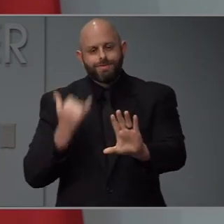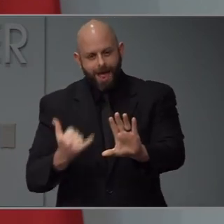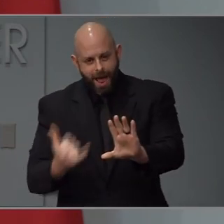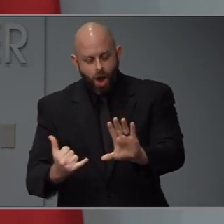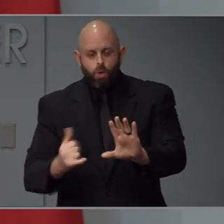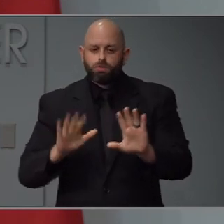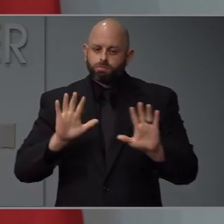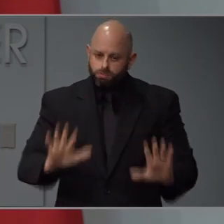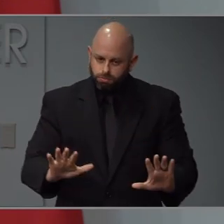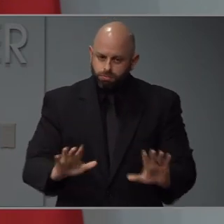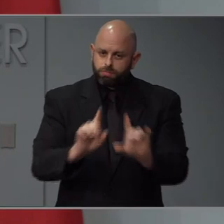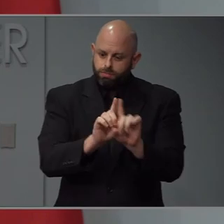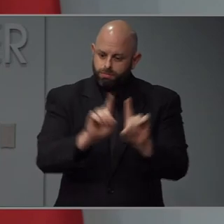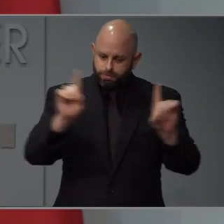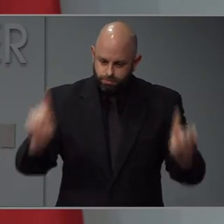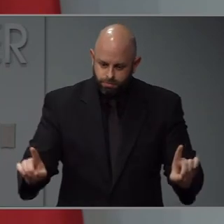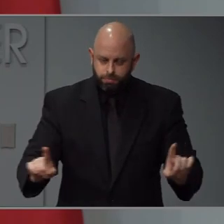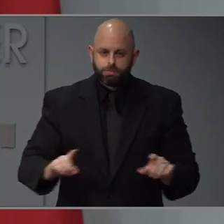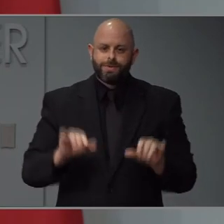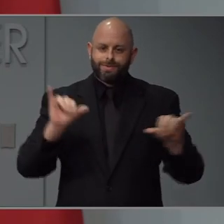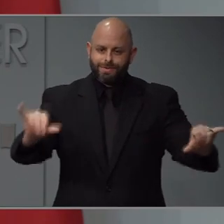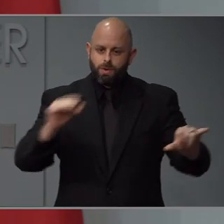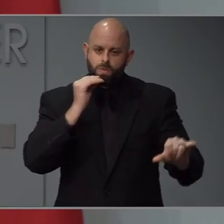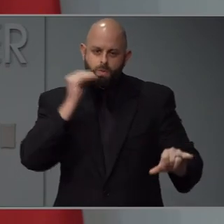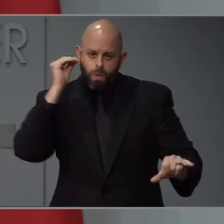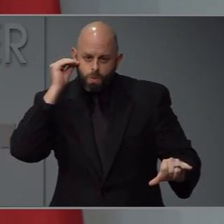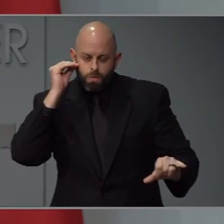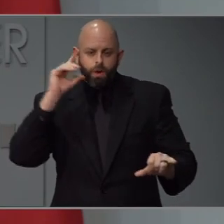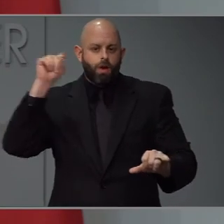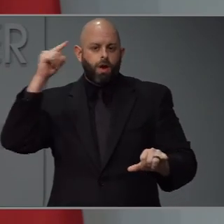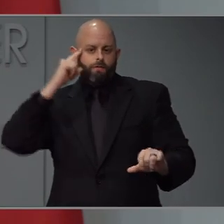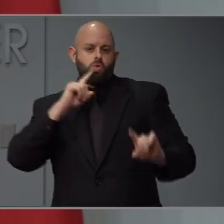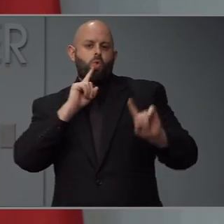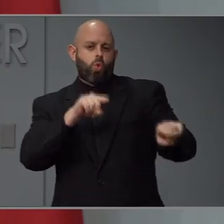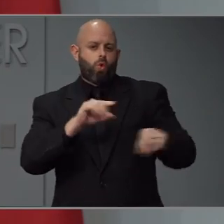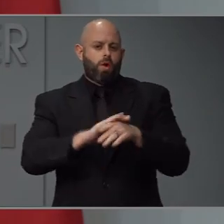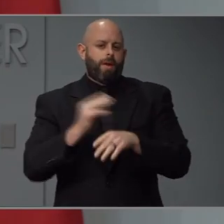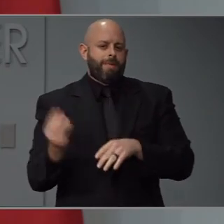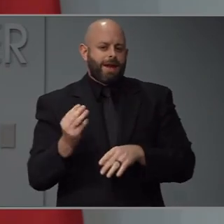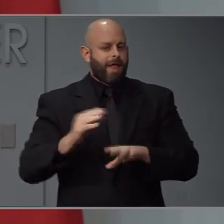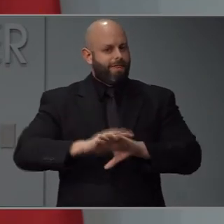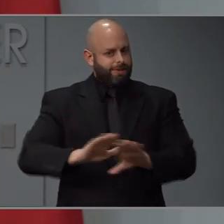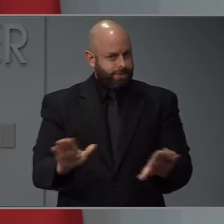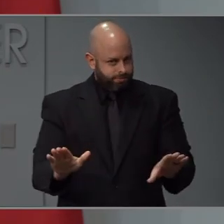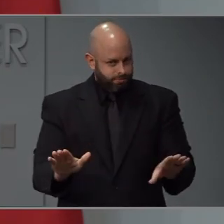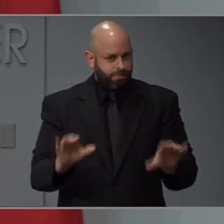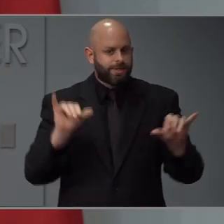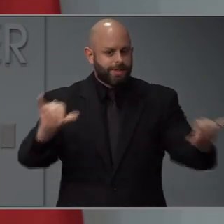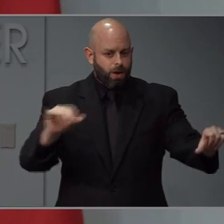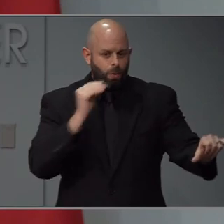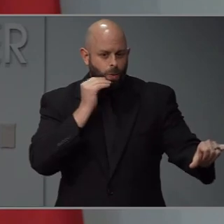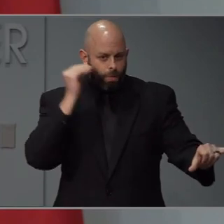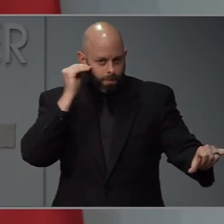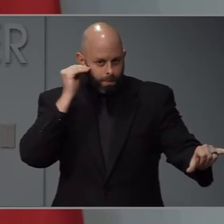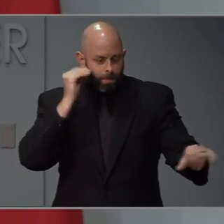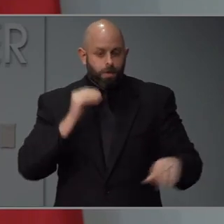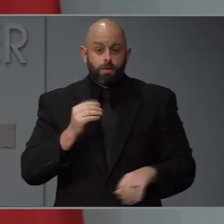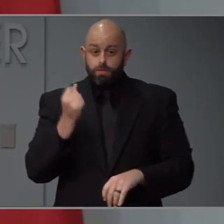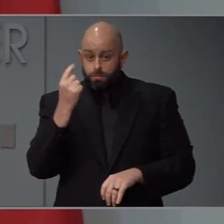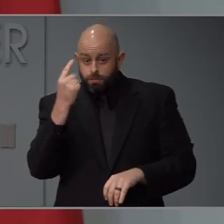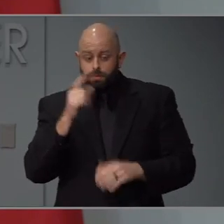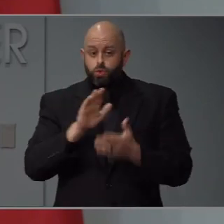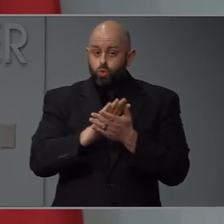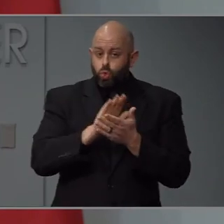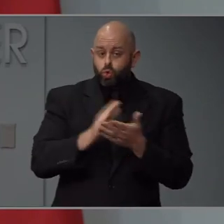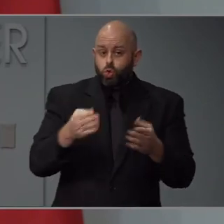focused on implementing the governor's executive order from Monday, which is a stay at home order again public schools closed